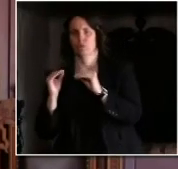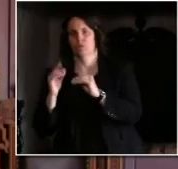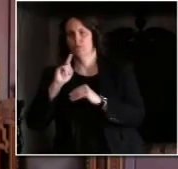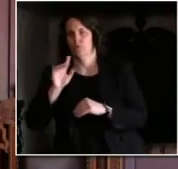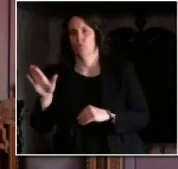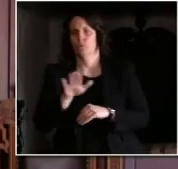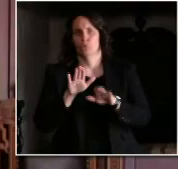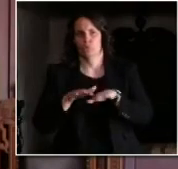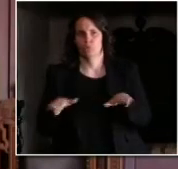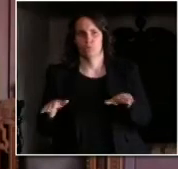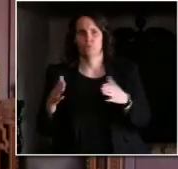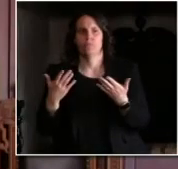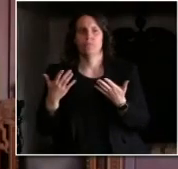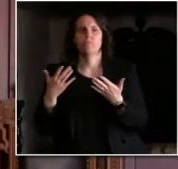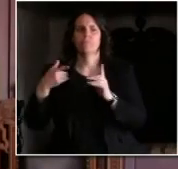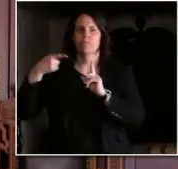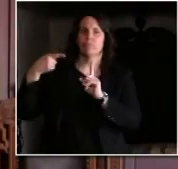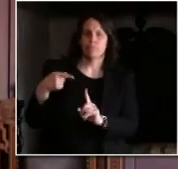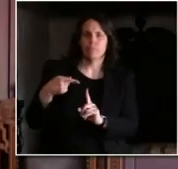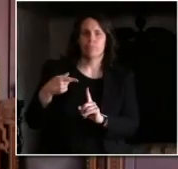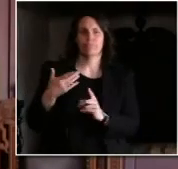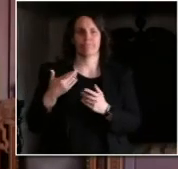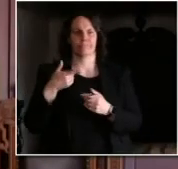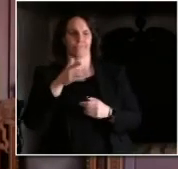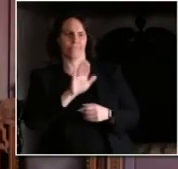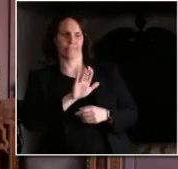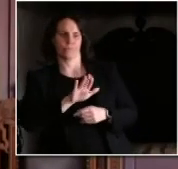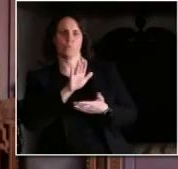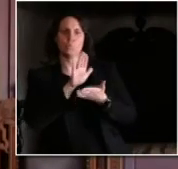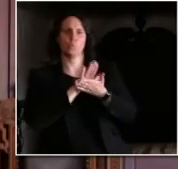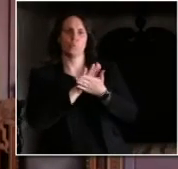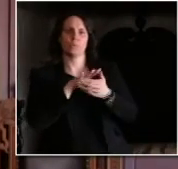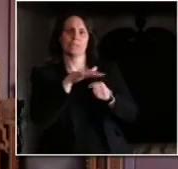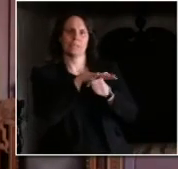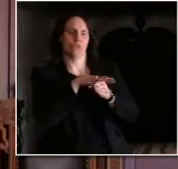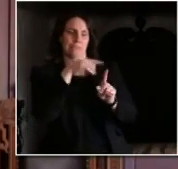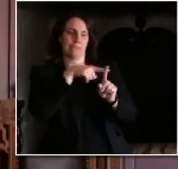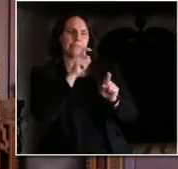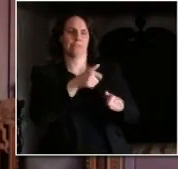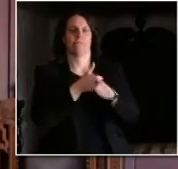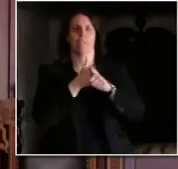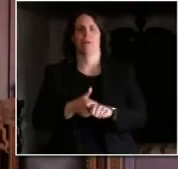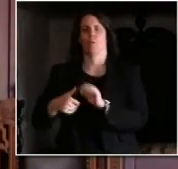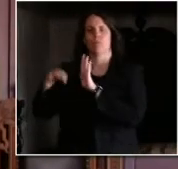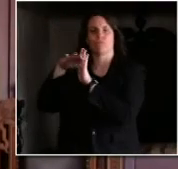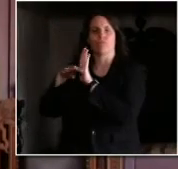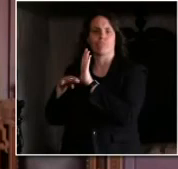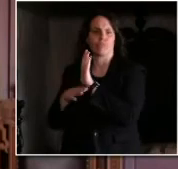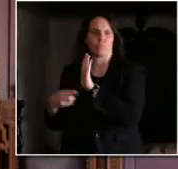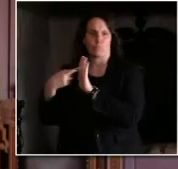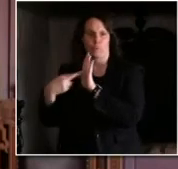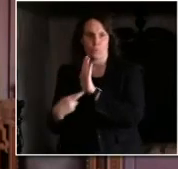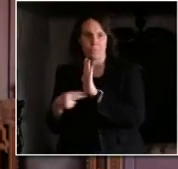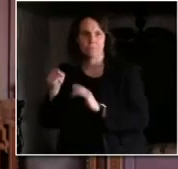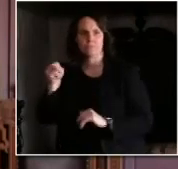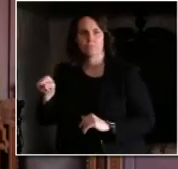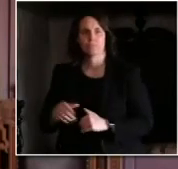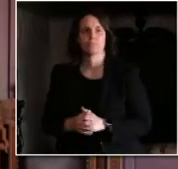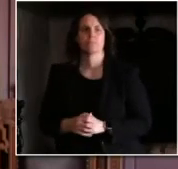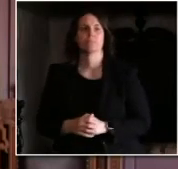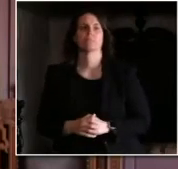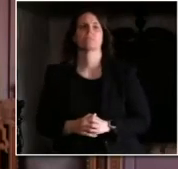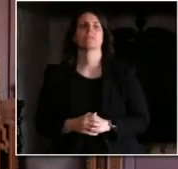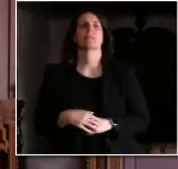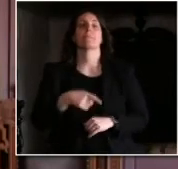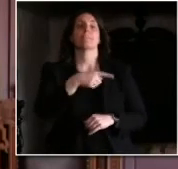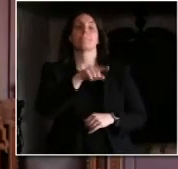that each school district will need to identify what they've done, what they haven't done moving forward. So